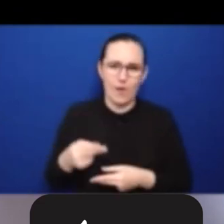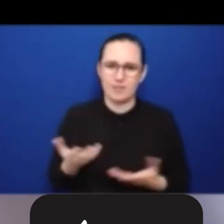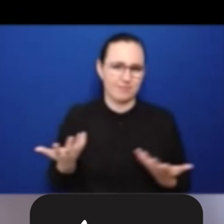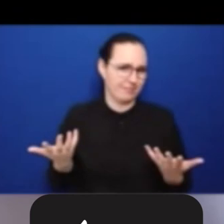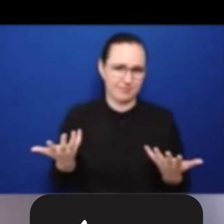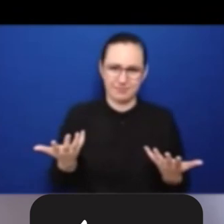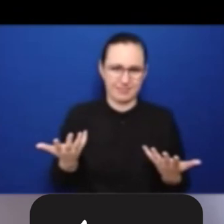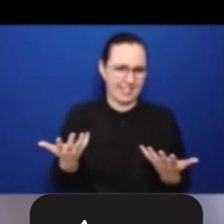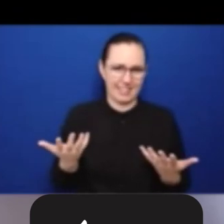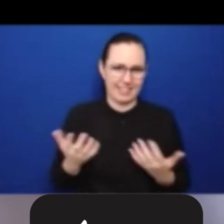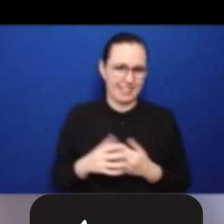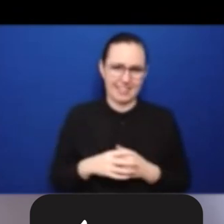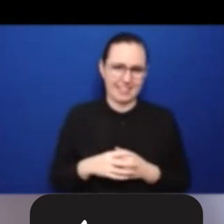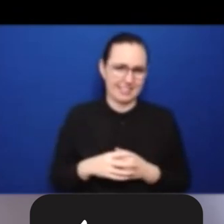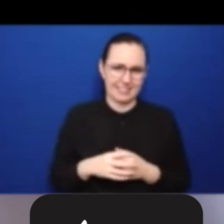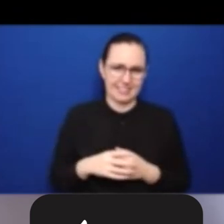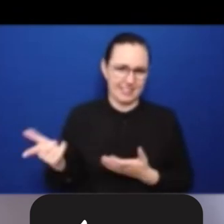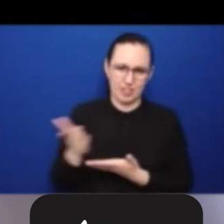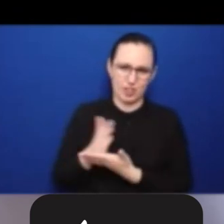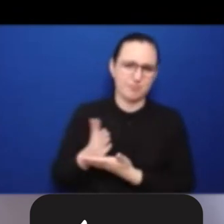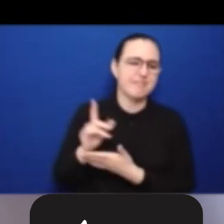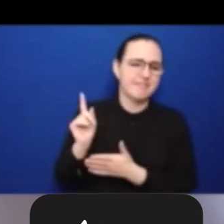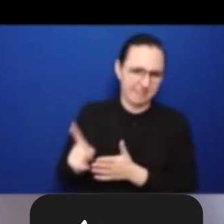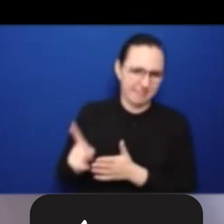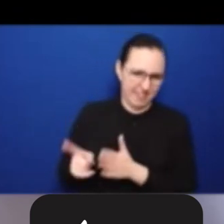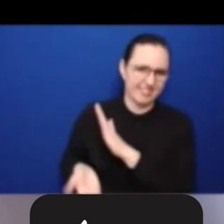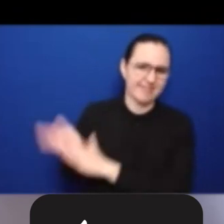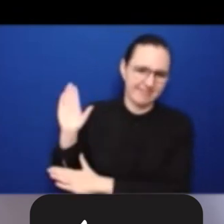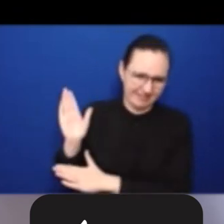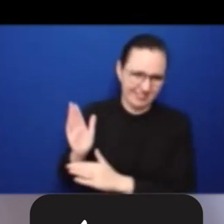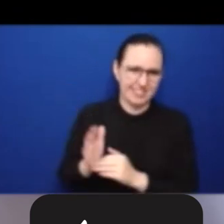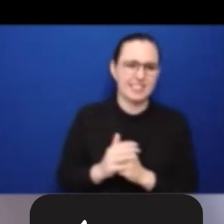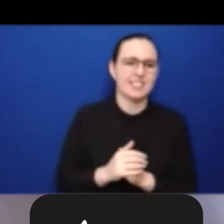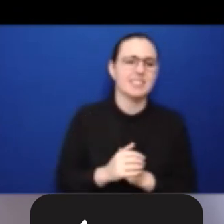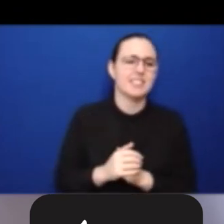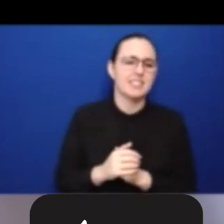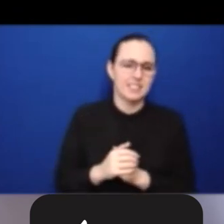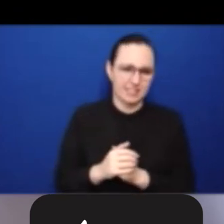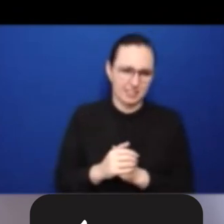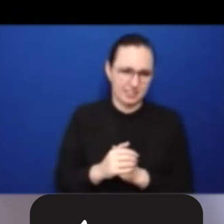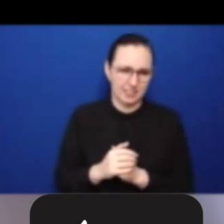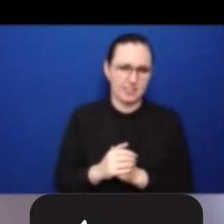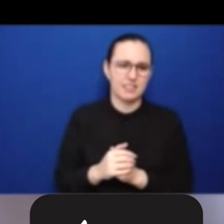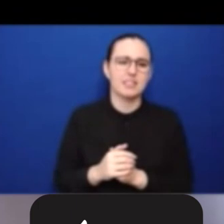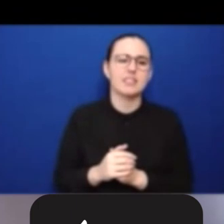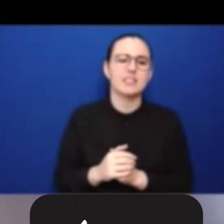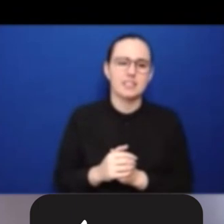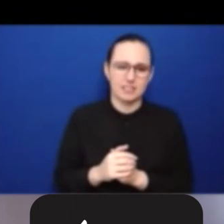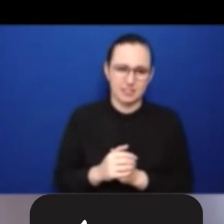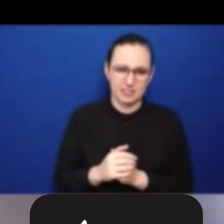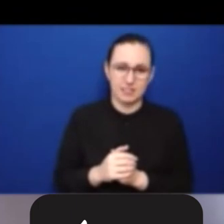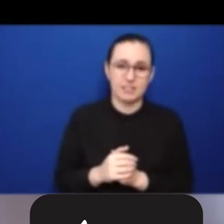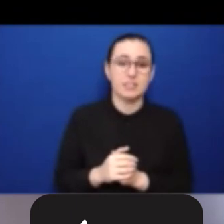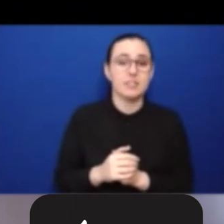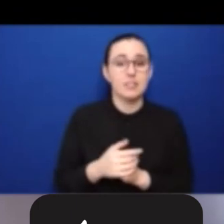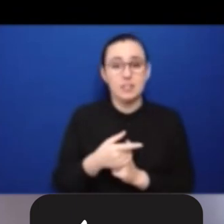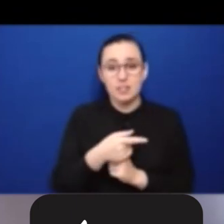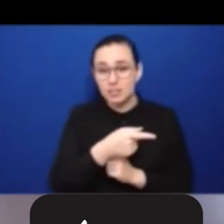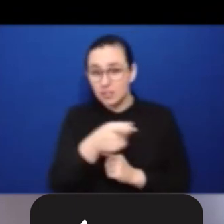the interpreters need to go. So if we have anyone using interpretation,